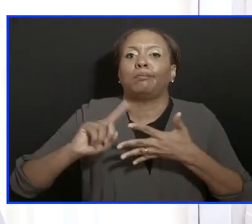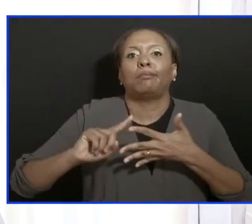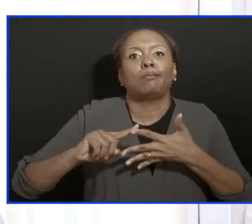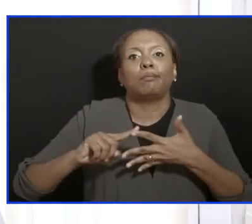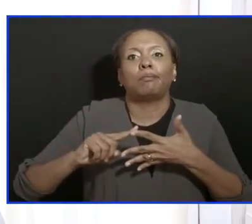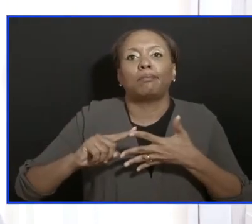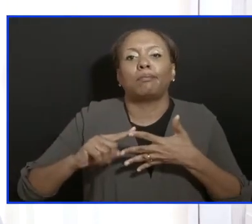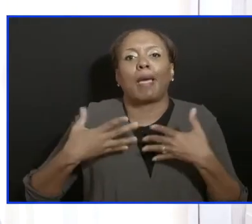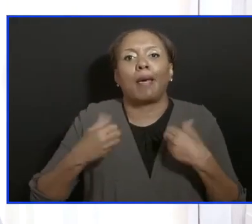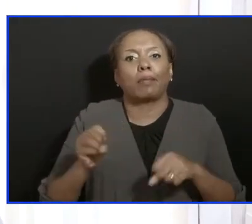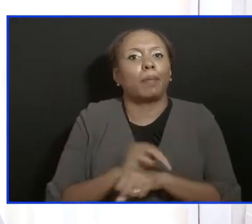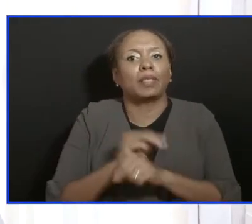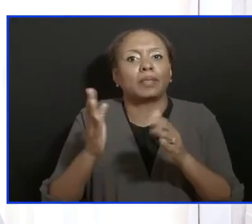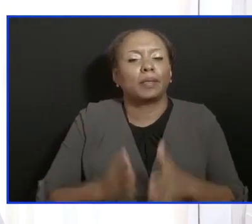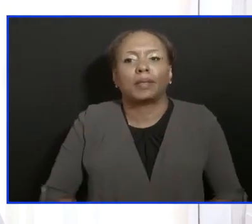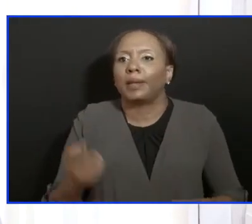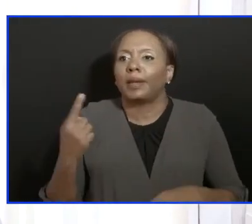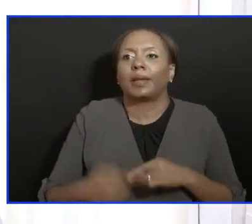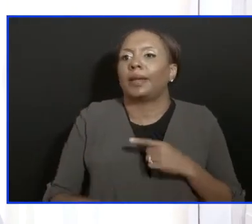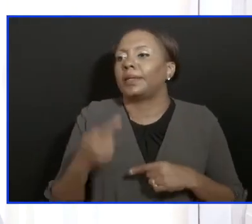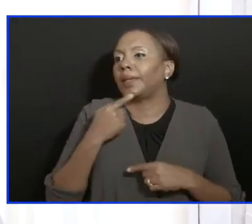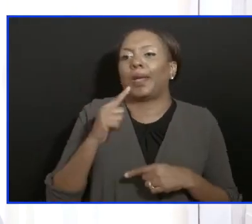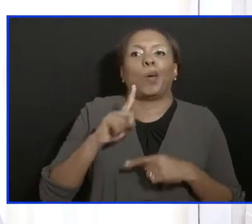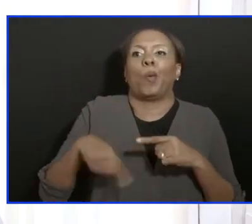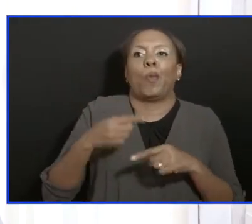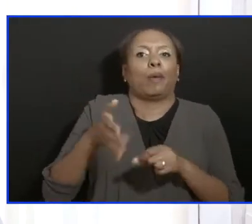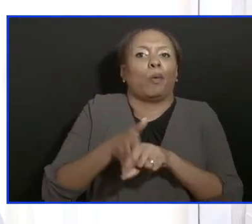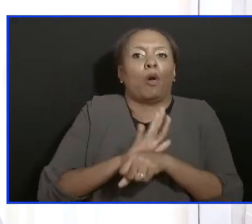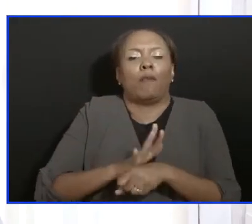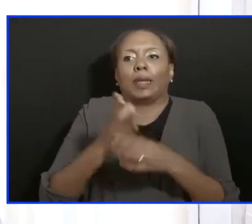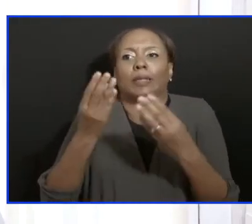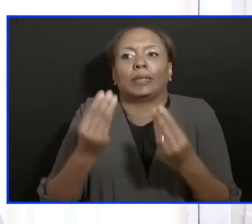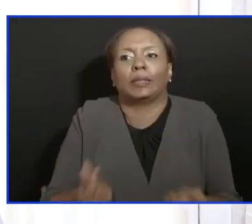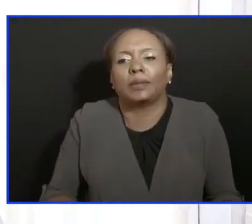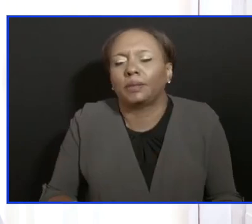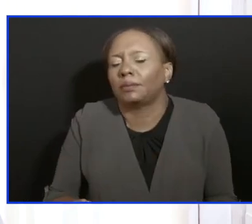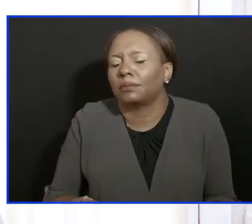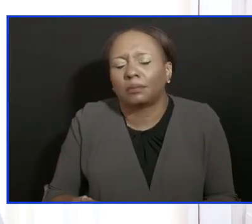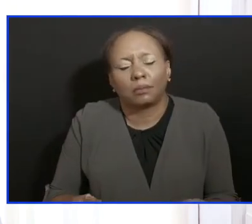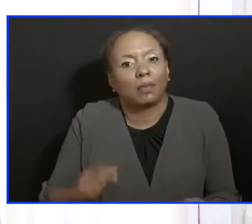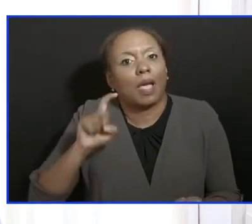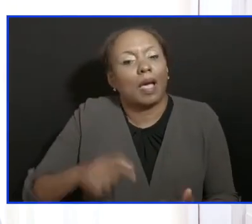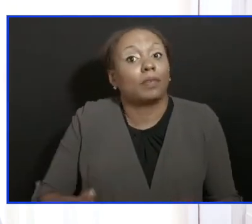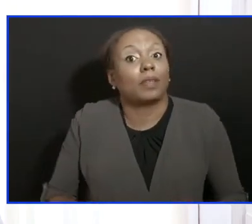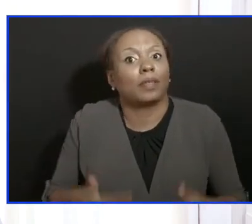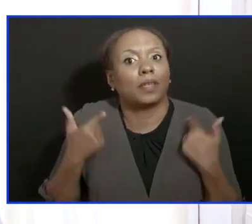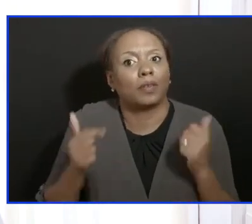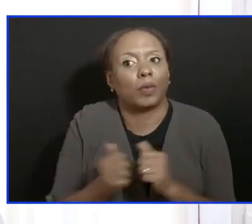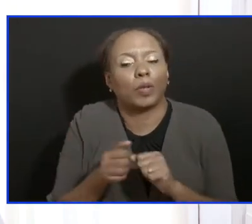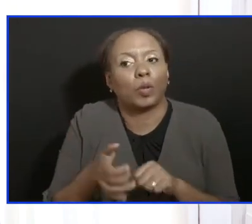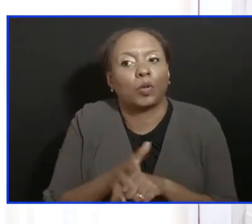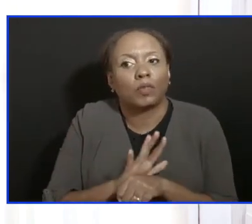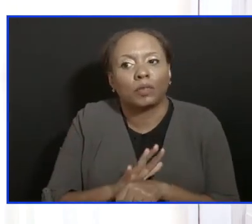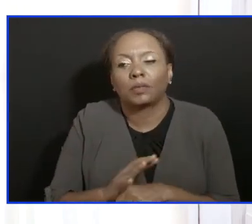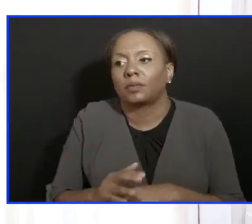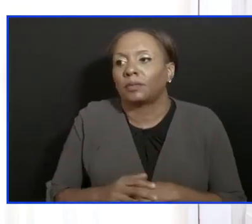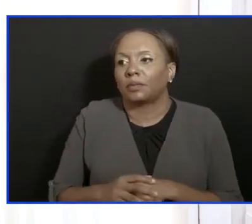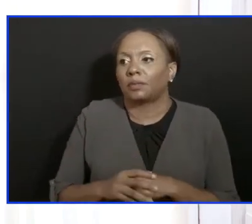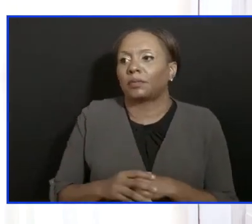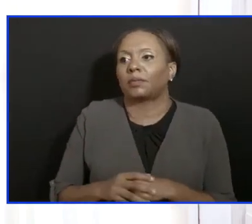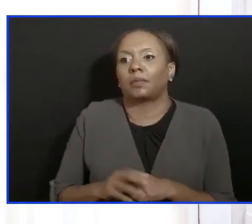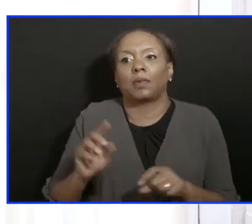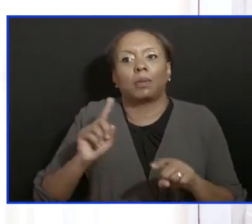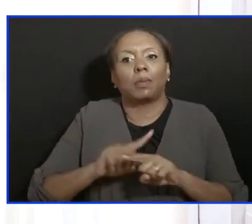that unless you expect to stay in a state of paralysis, we have to learn to live with it. But guess what? Dr. Ford can't tell me when